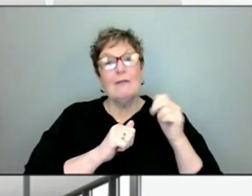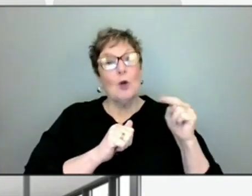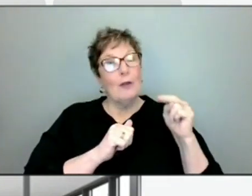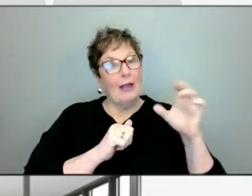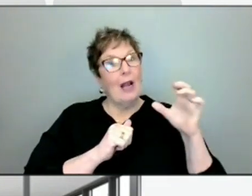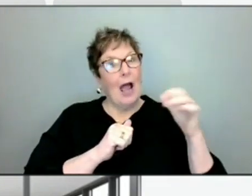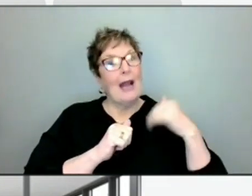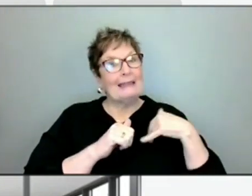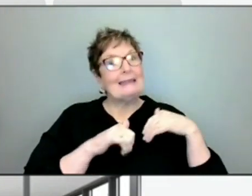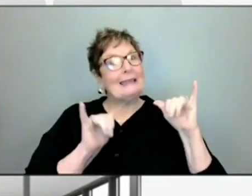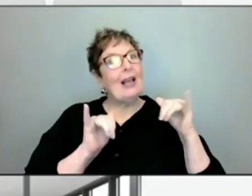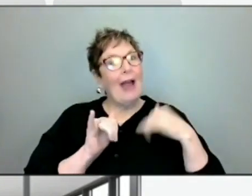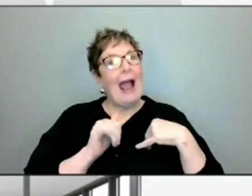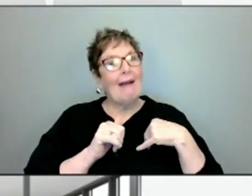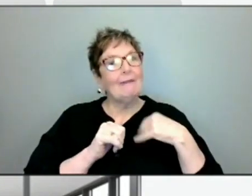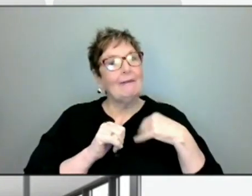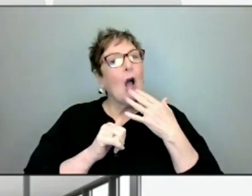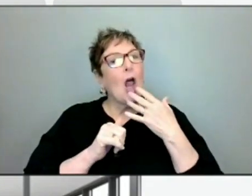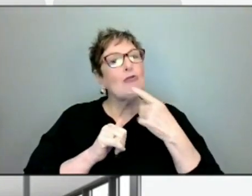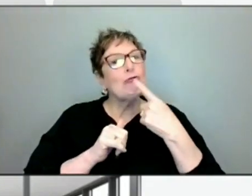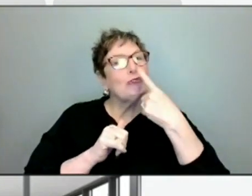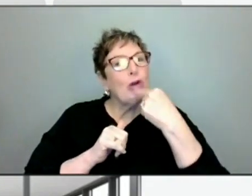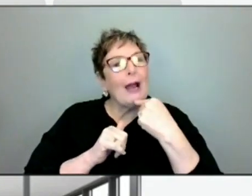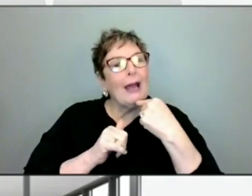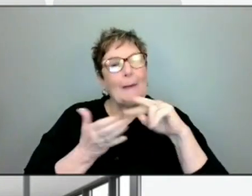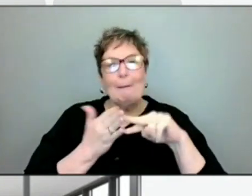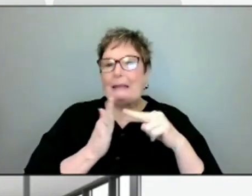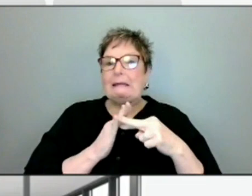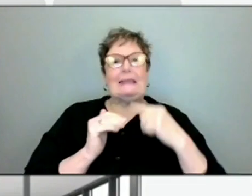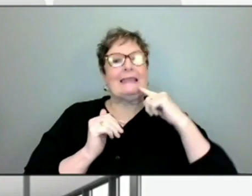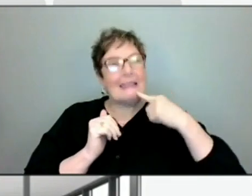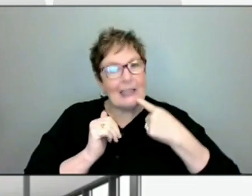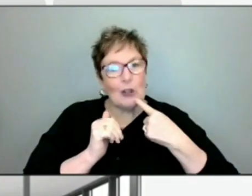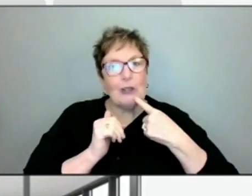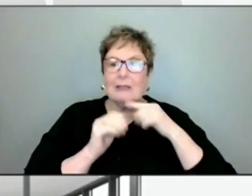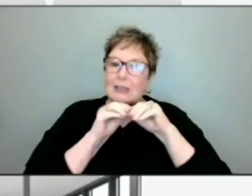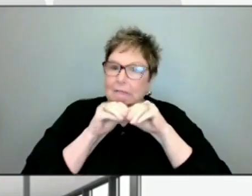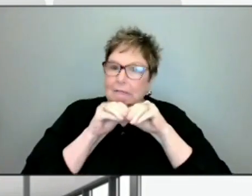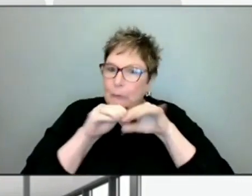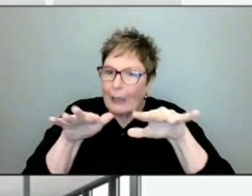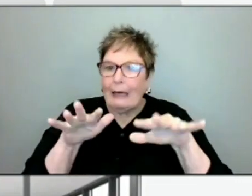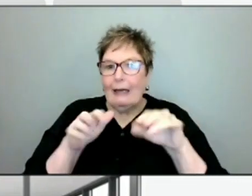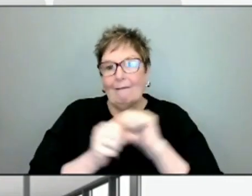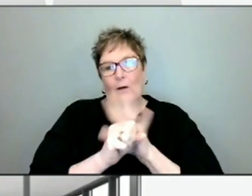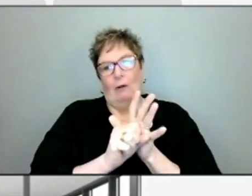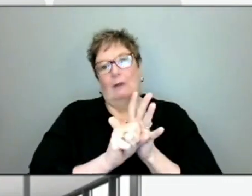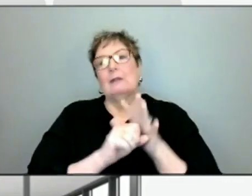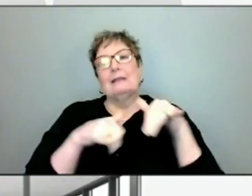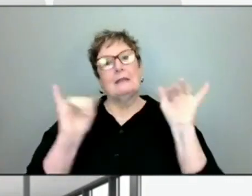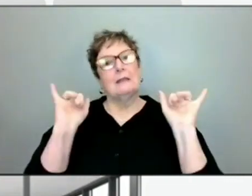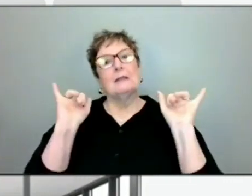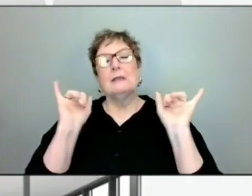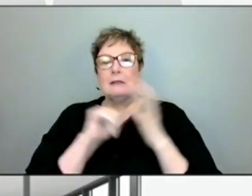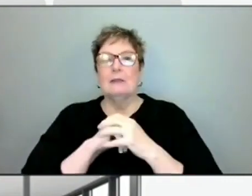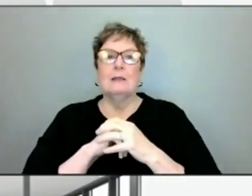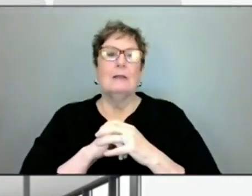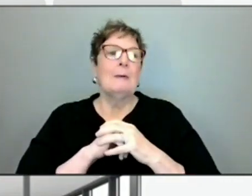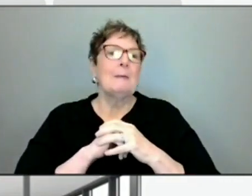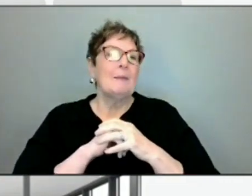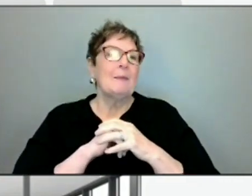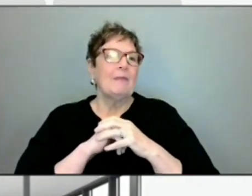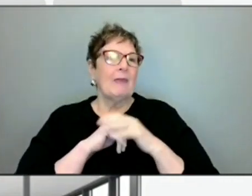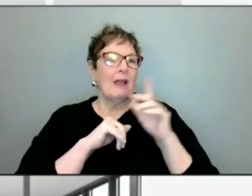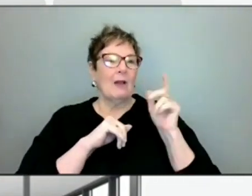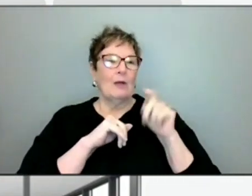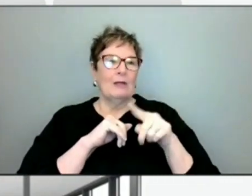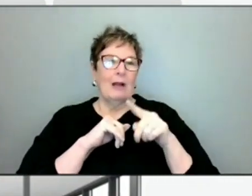have a little ways to go before we can think about completely removing the mask mandate. And just a quick, in terms of numbers, I